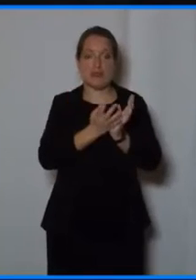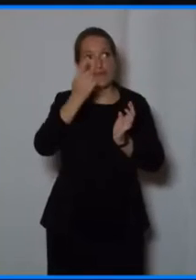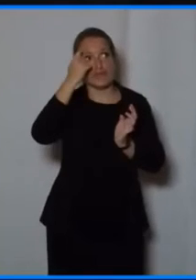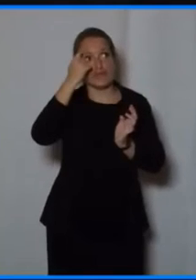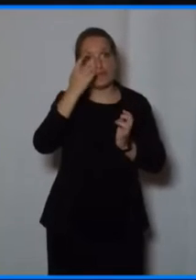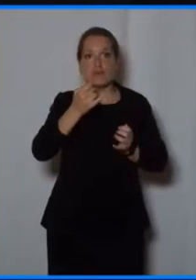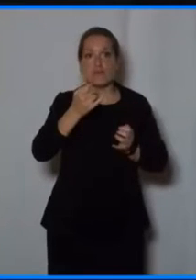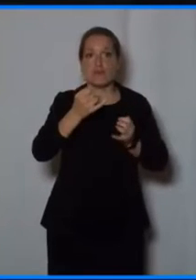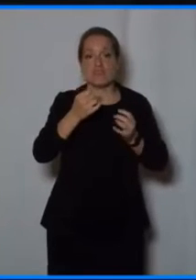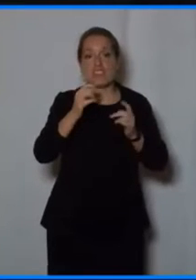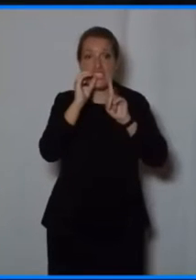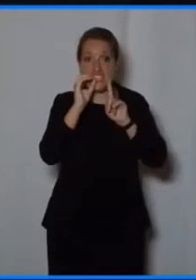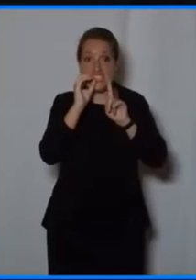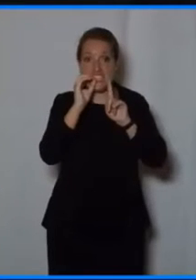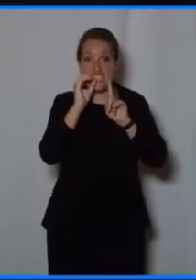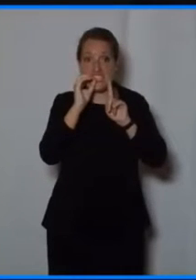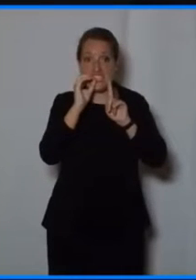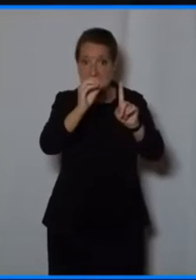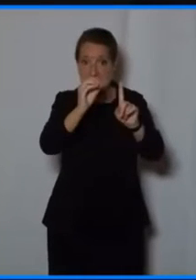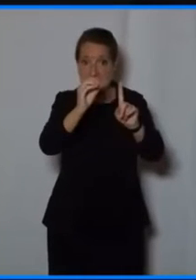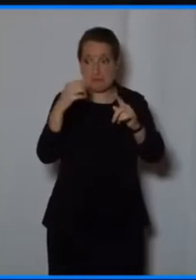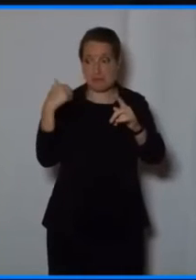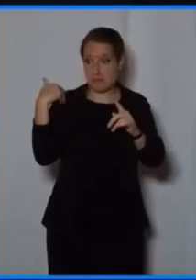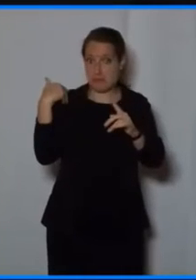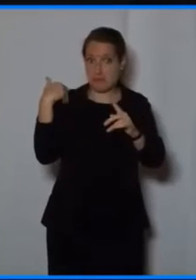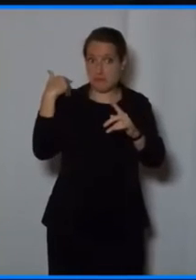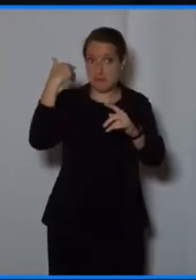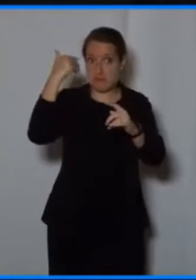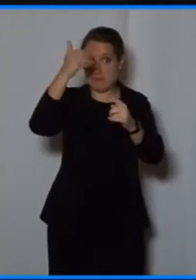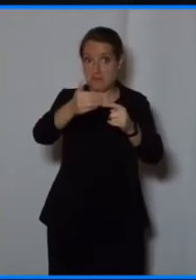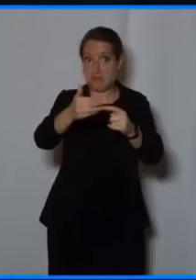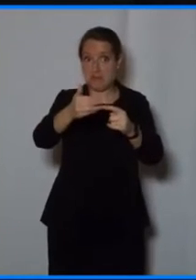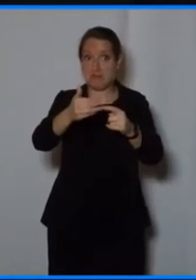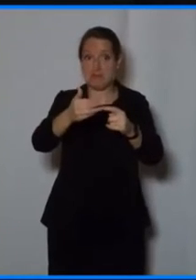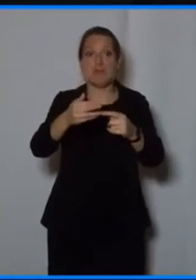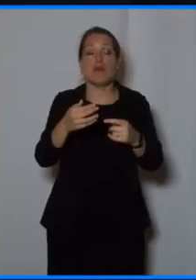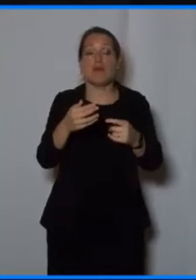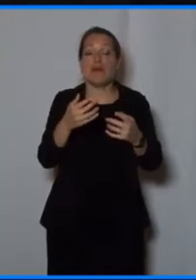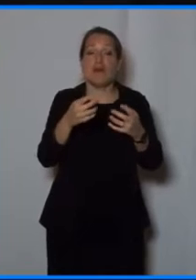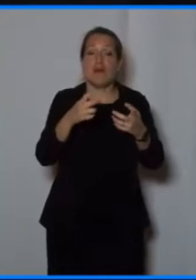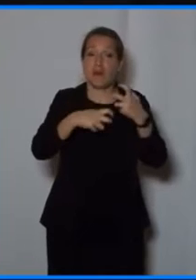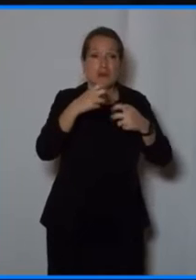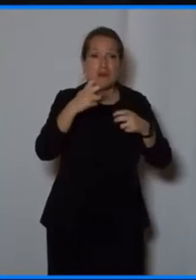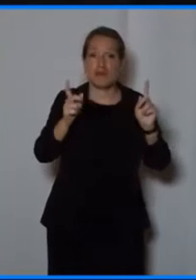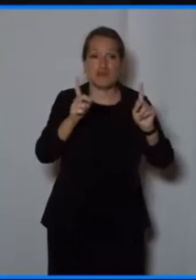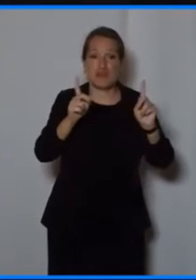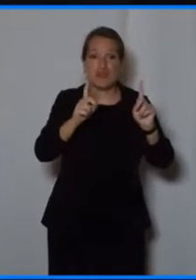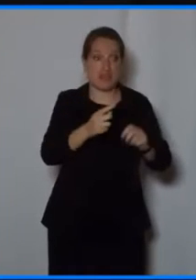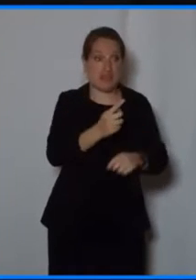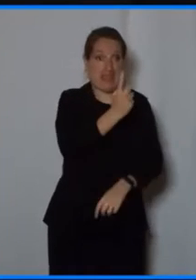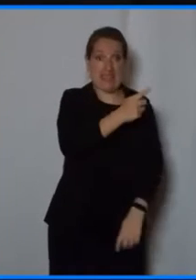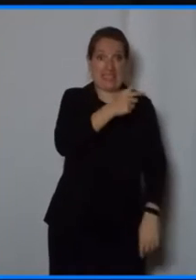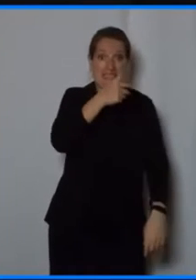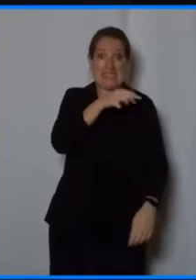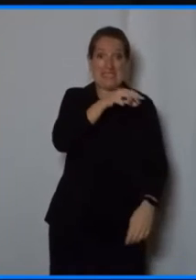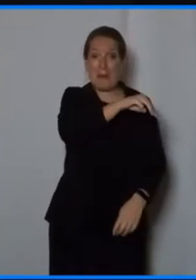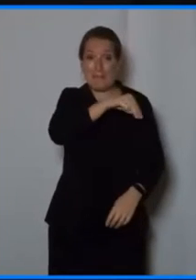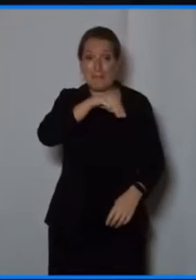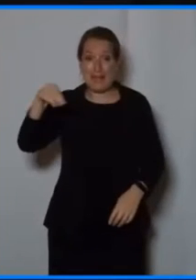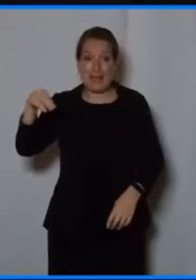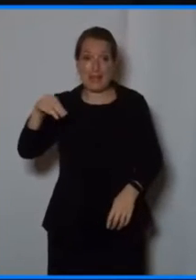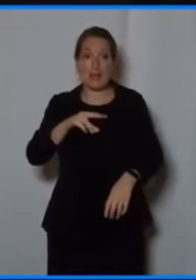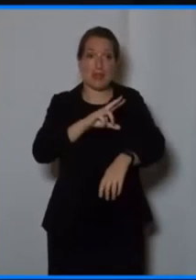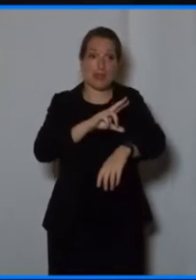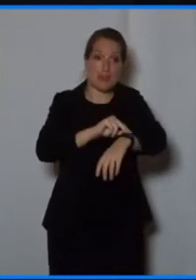there will be a shortage of 18 million medical staff. 18 million. Can you imagine? So,